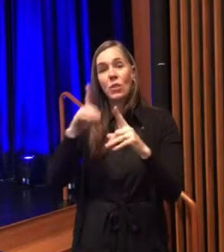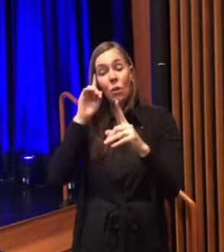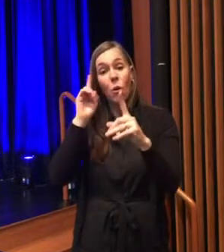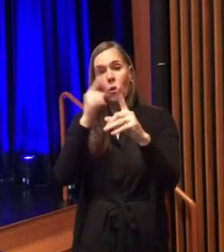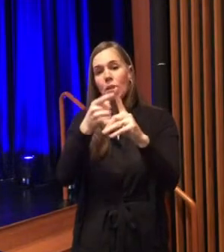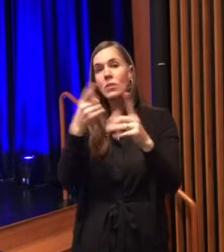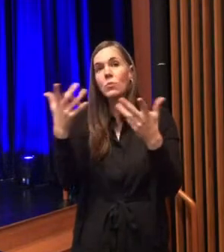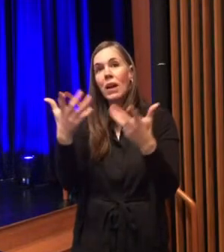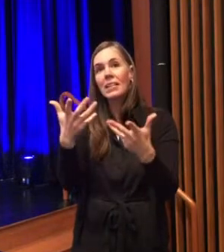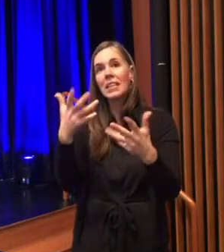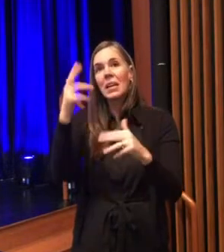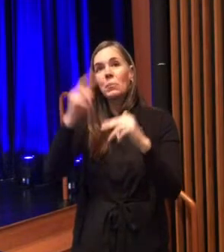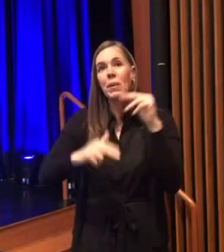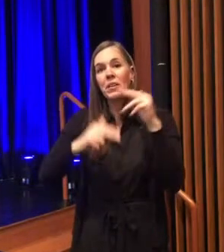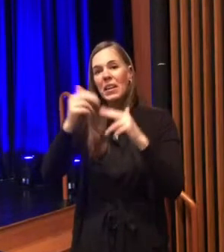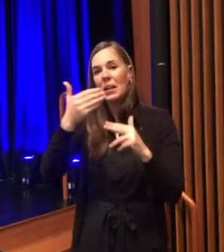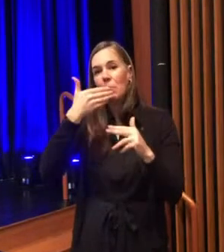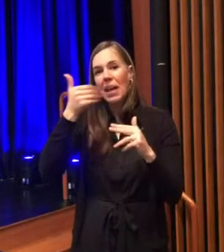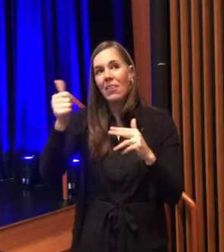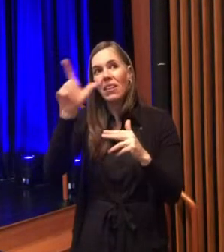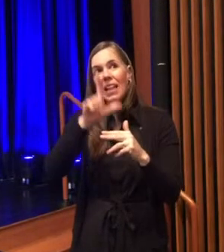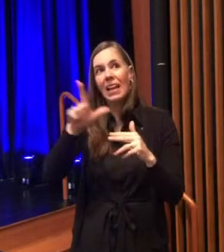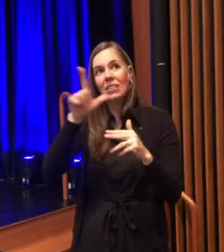and more equitable lancaster black by block